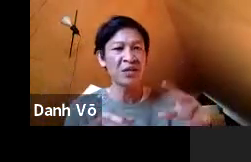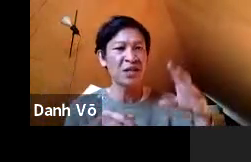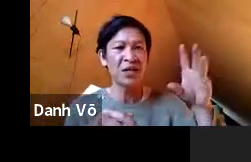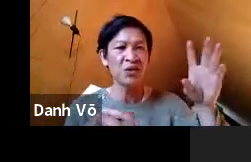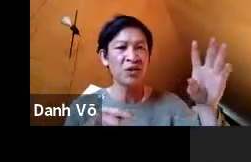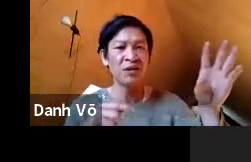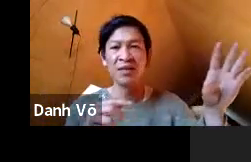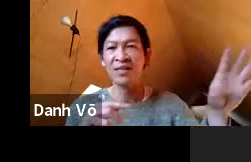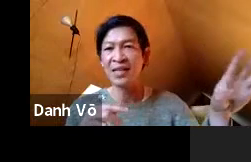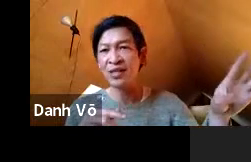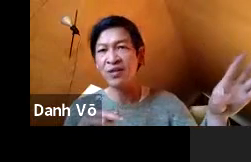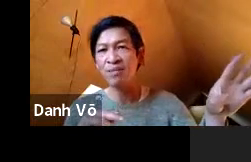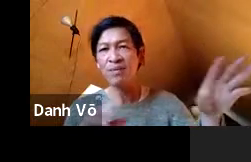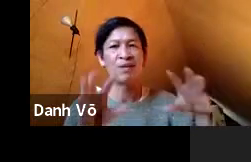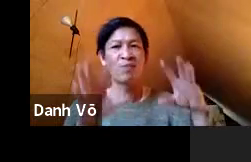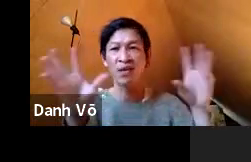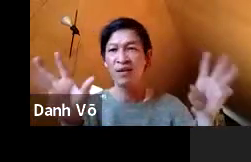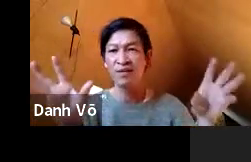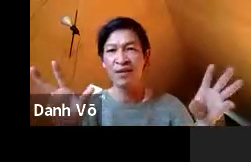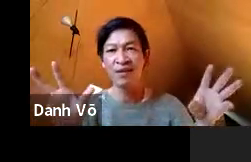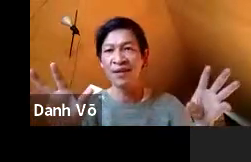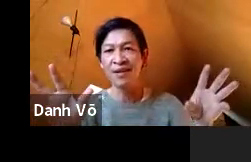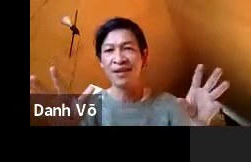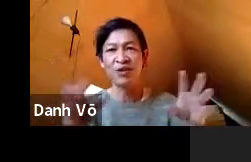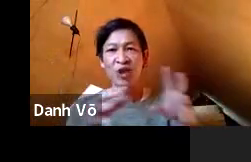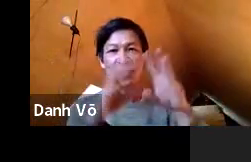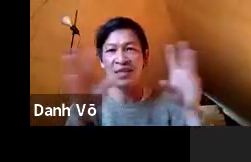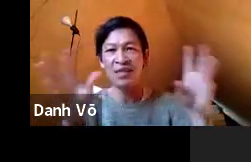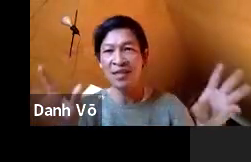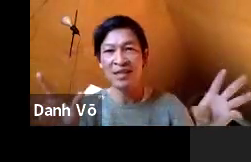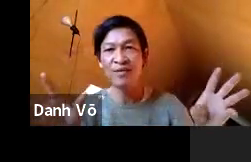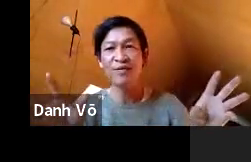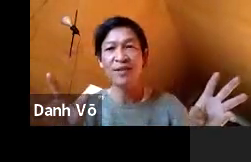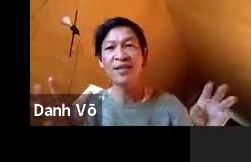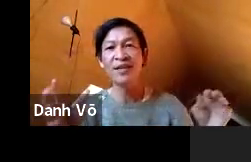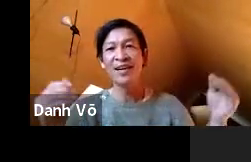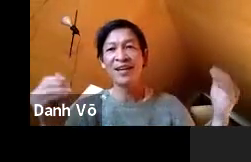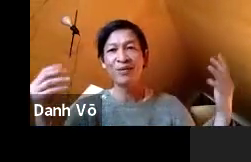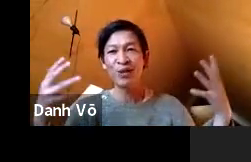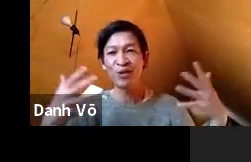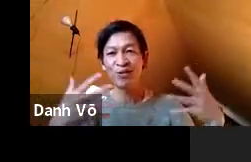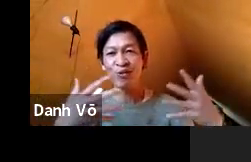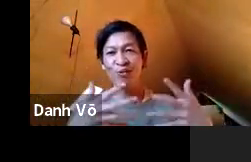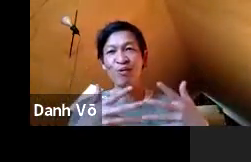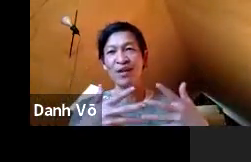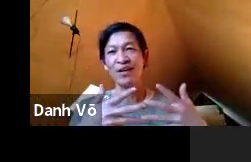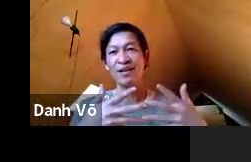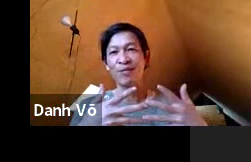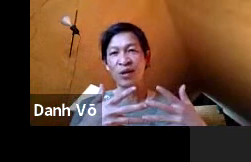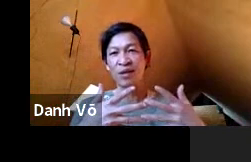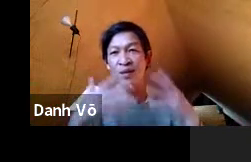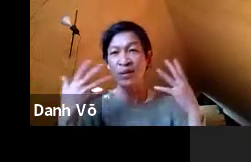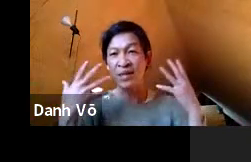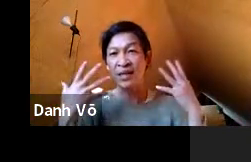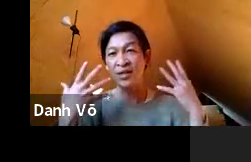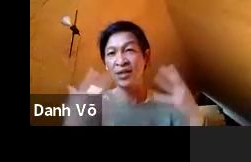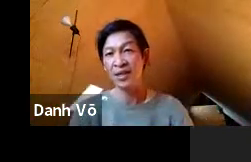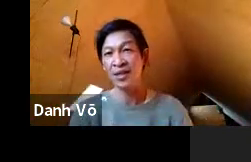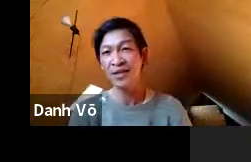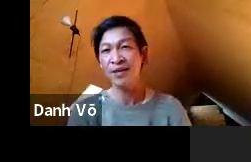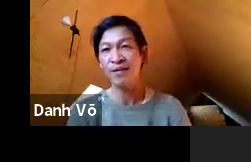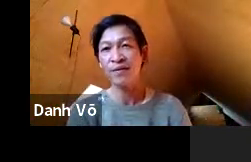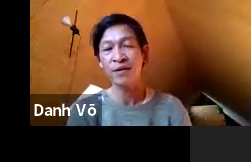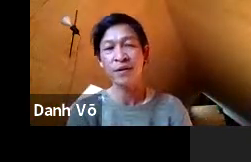writings, ancient Sanskrit and whatever, Chinese calligraphy. And it was just all like what he was